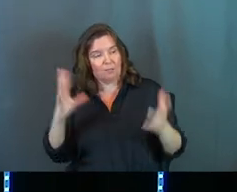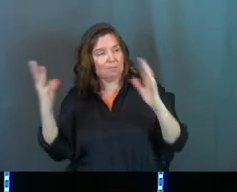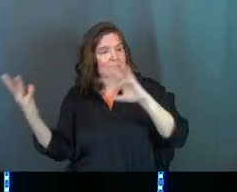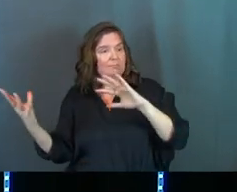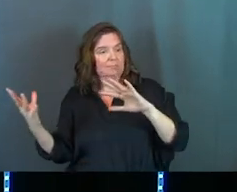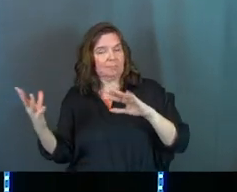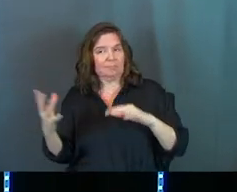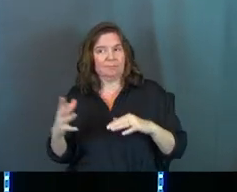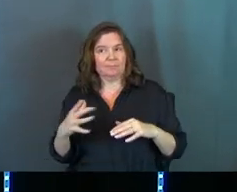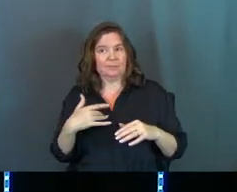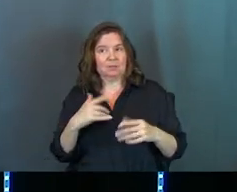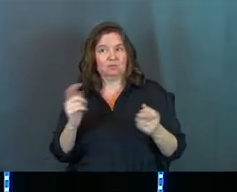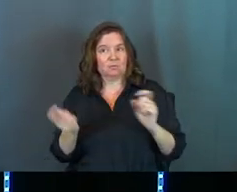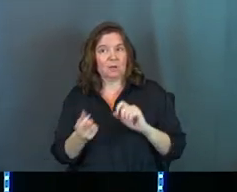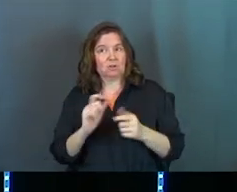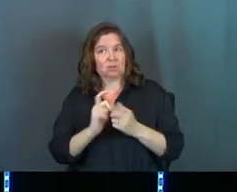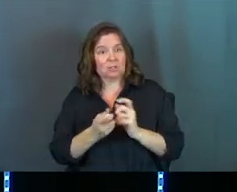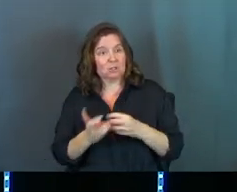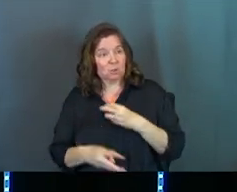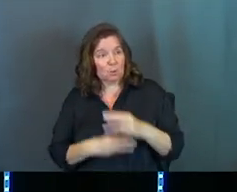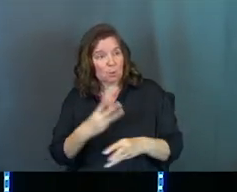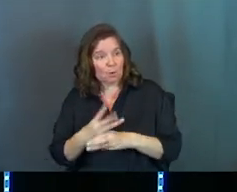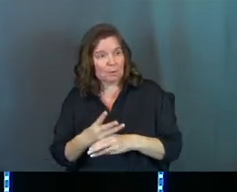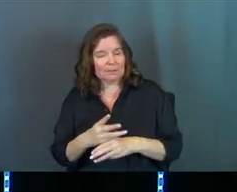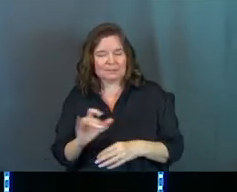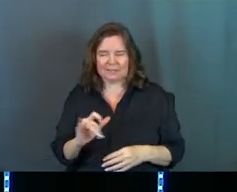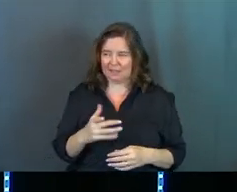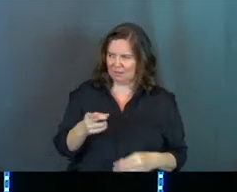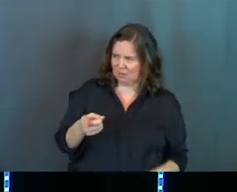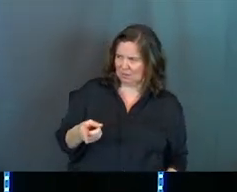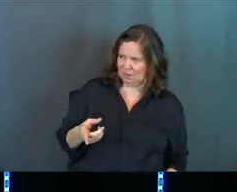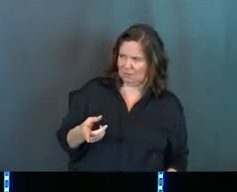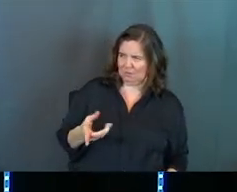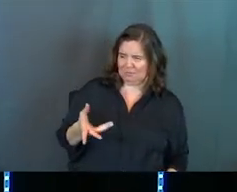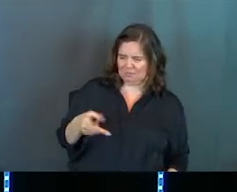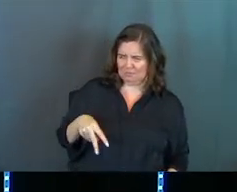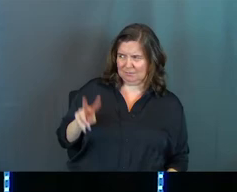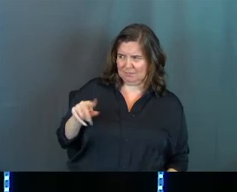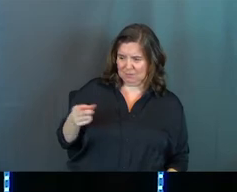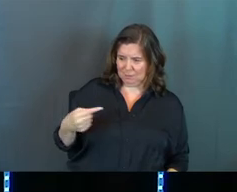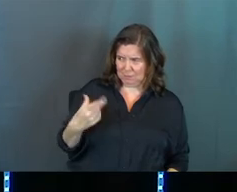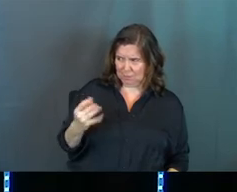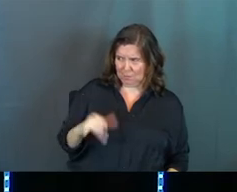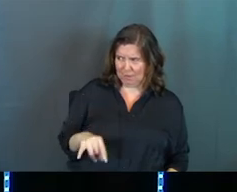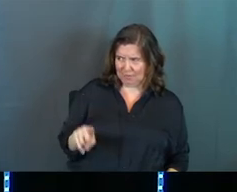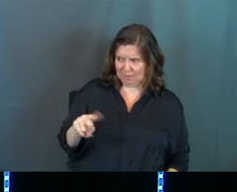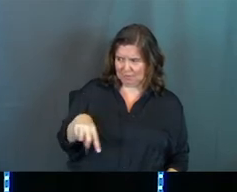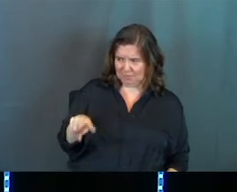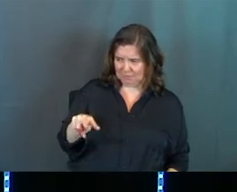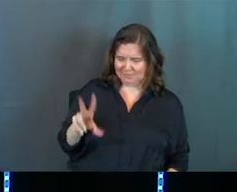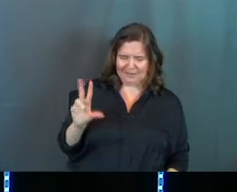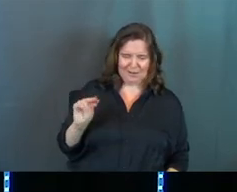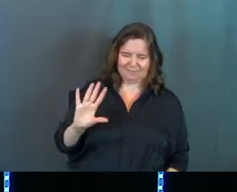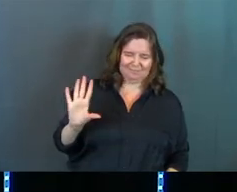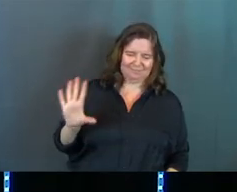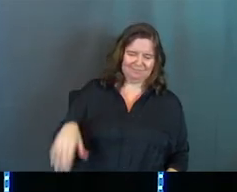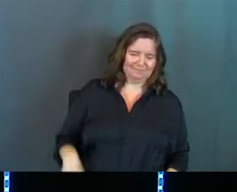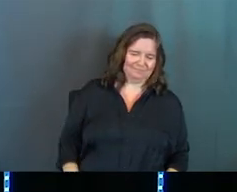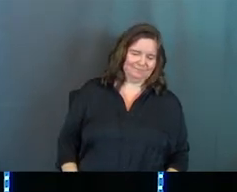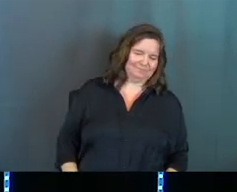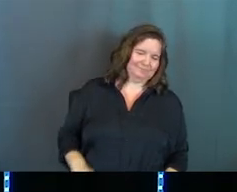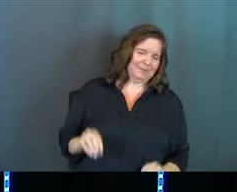I've come to bring radical change to the world. It's like, you? You've come to do all that? It's like, no way.